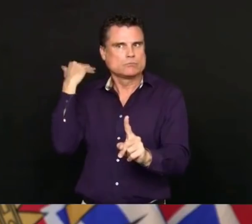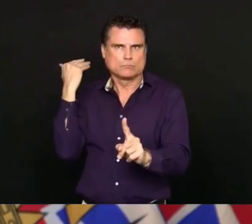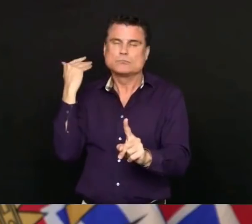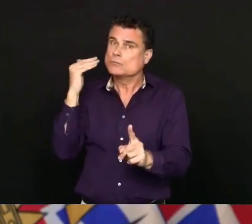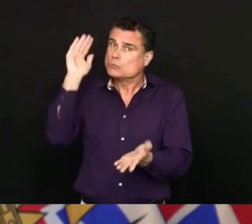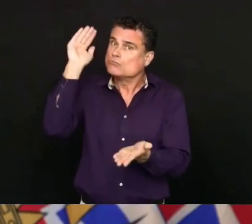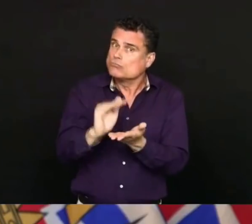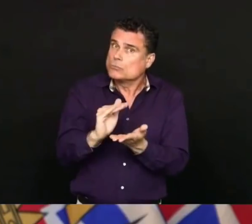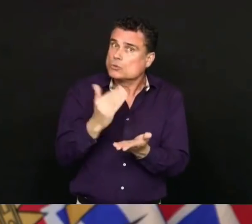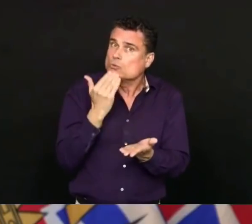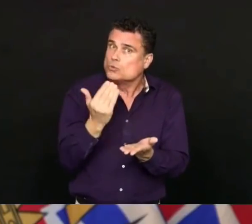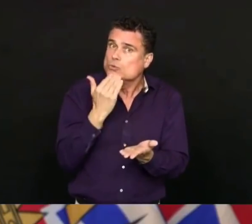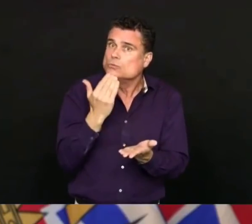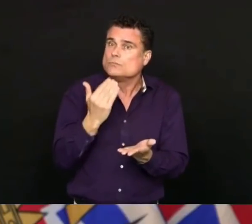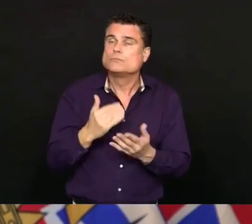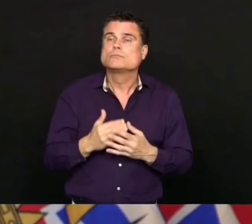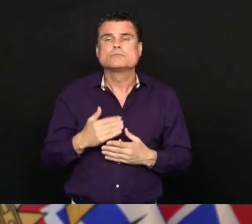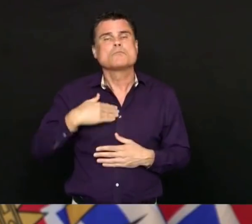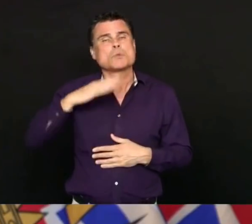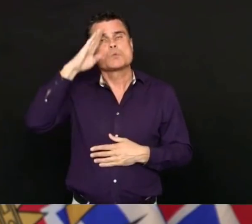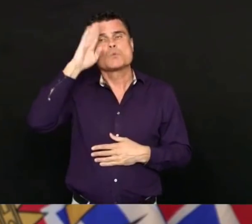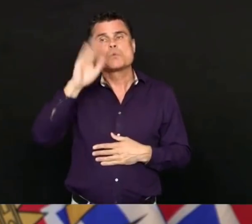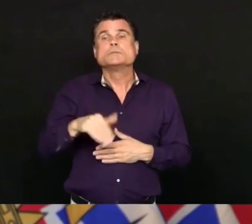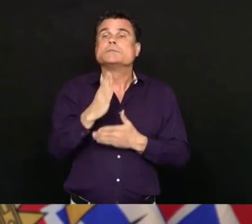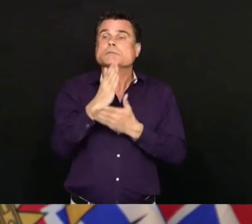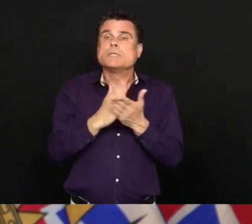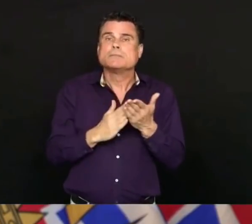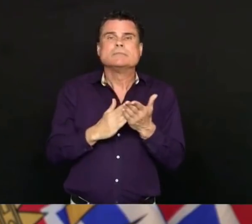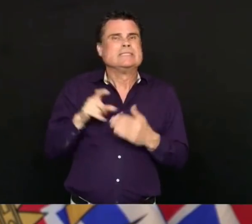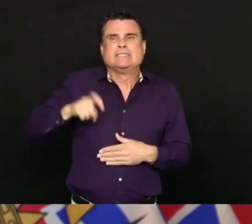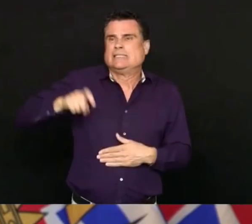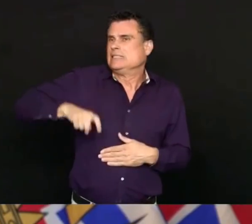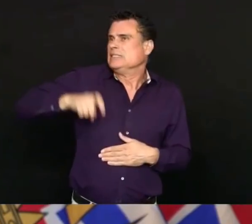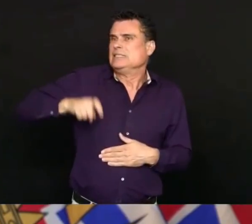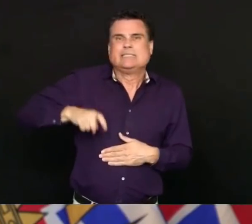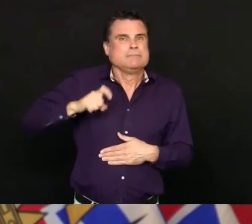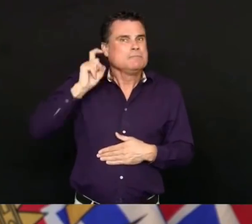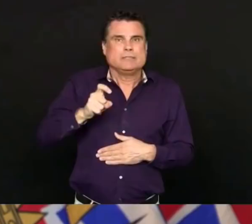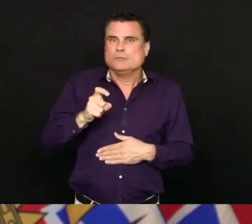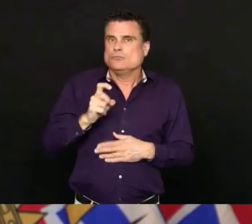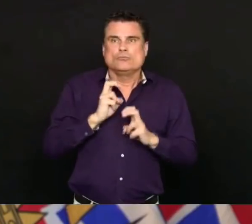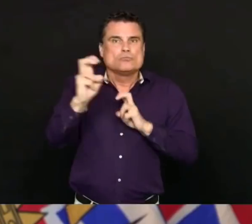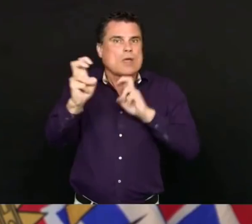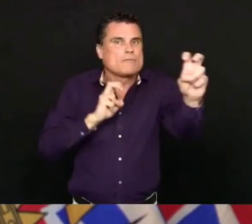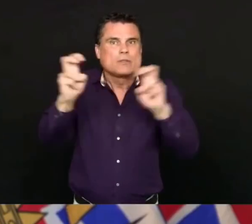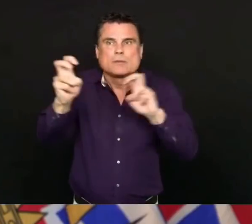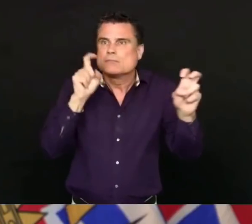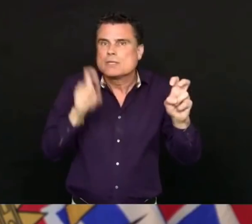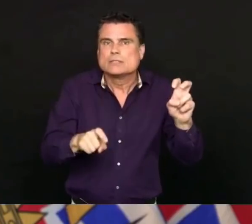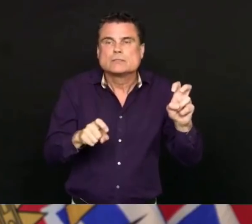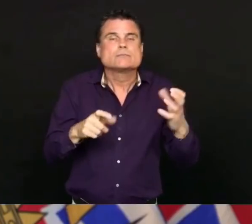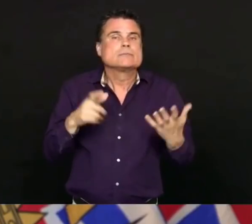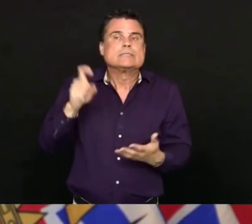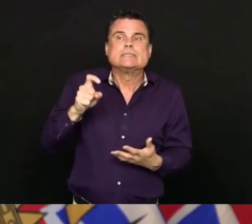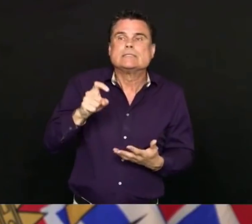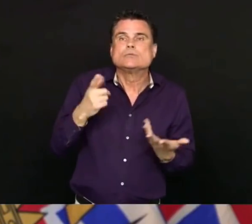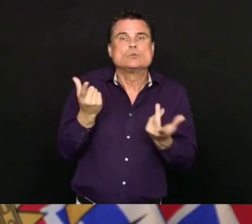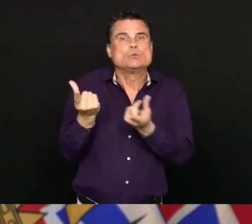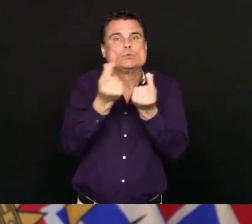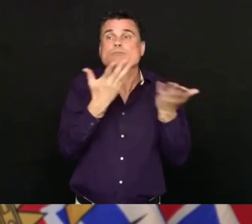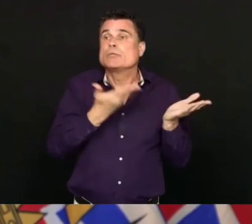required to keep our province going, to make sure that we have the food, the medications, the things that we need in all parts of the province.